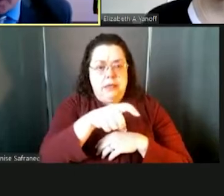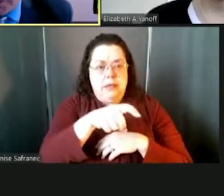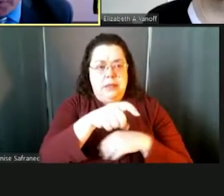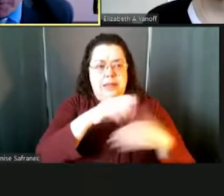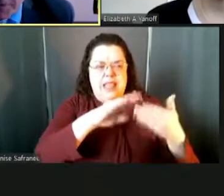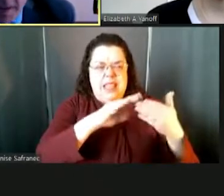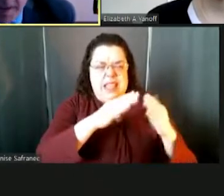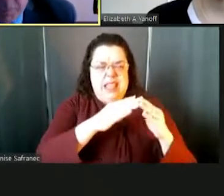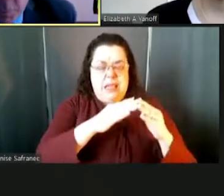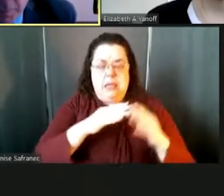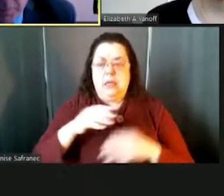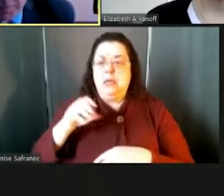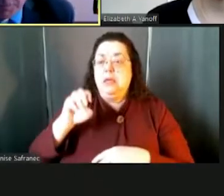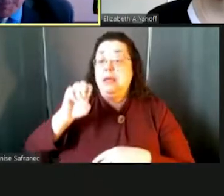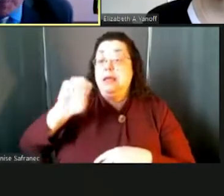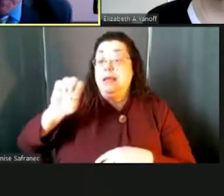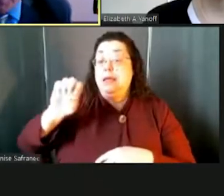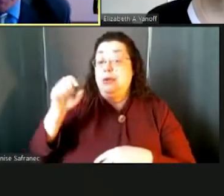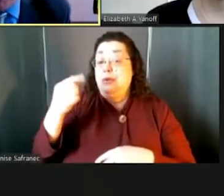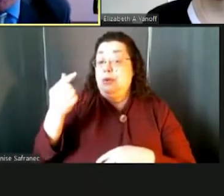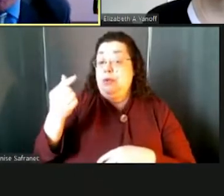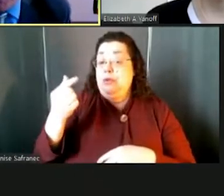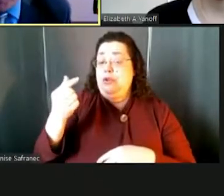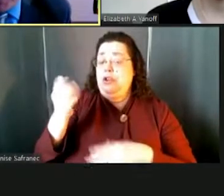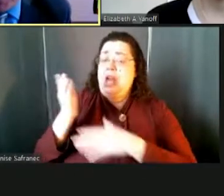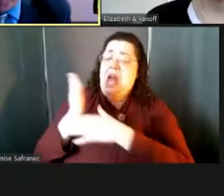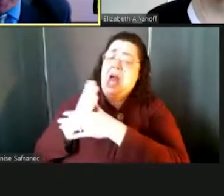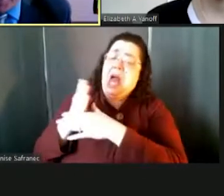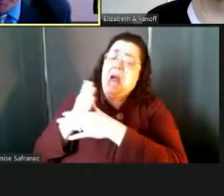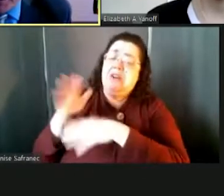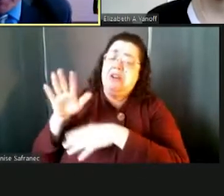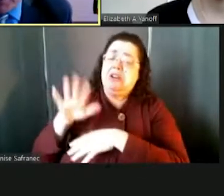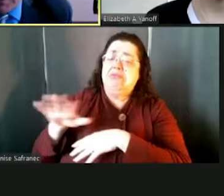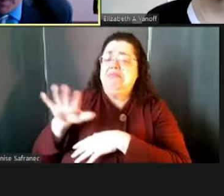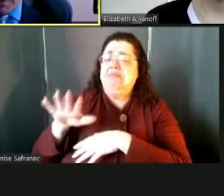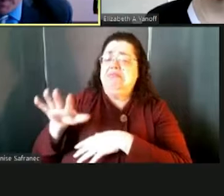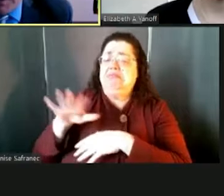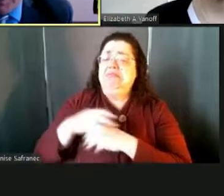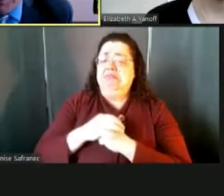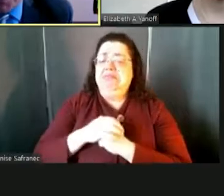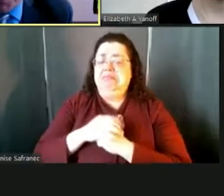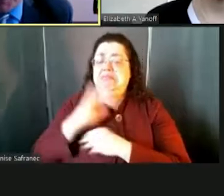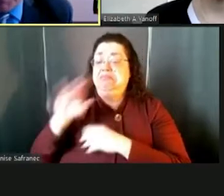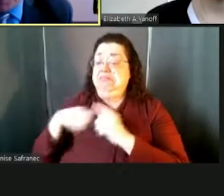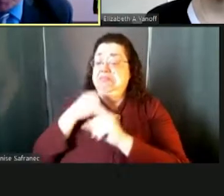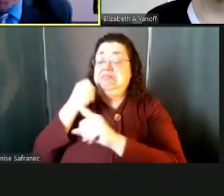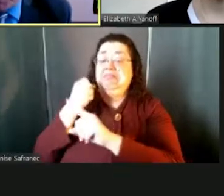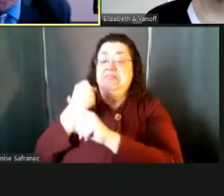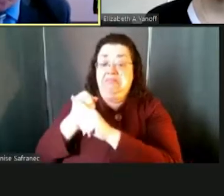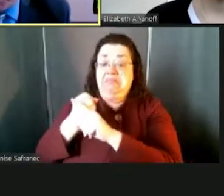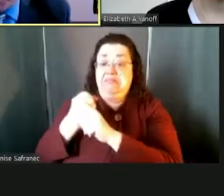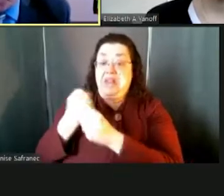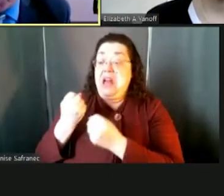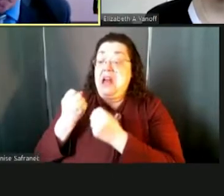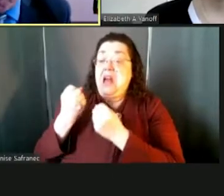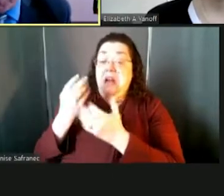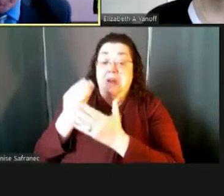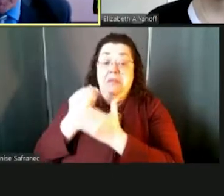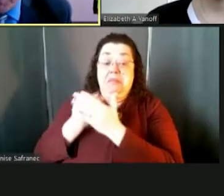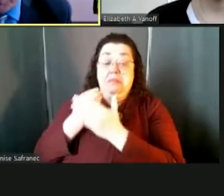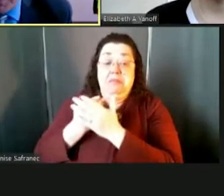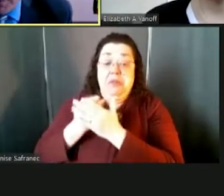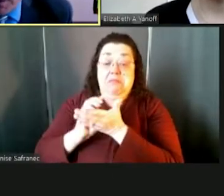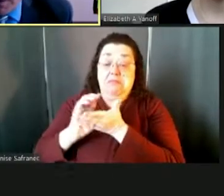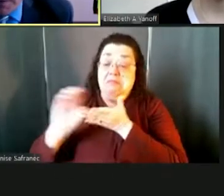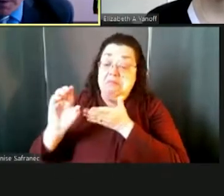is considered an average wealth district. And that has an impact on the portions of our budget that are funded through state,